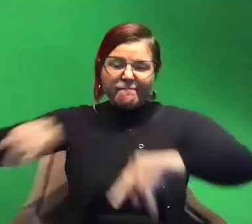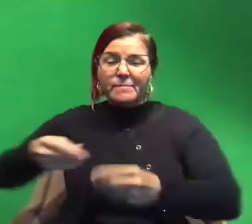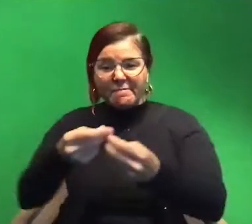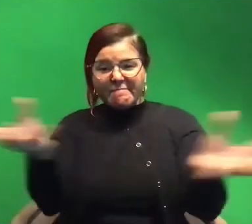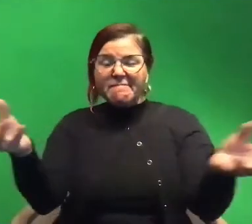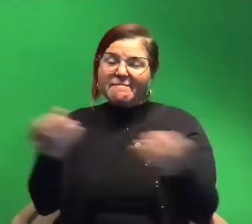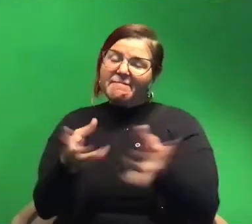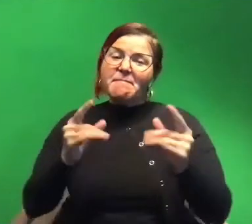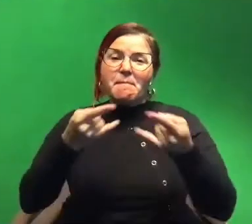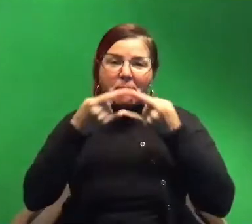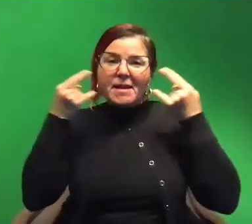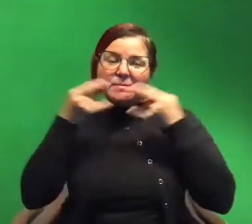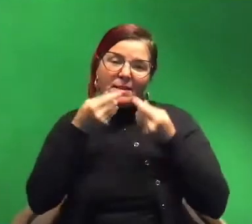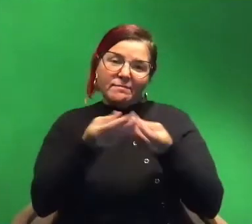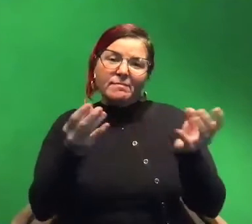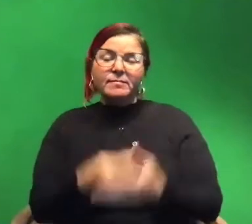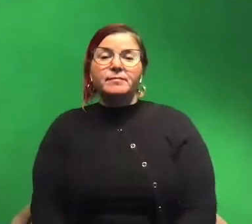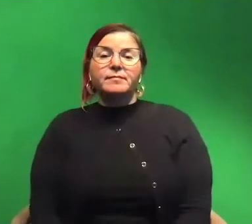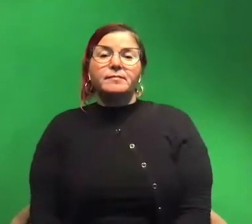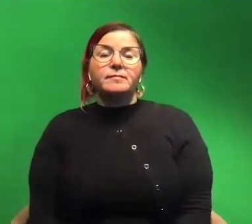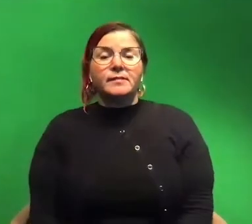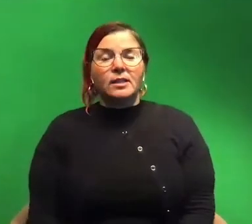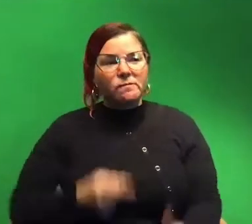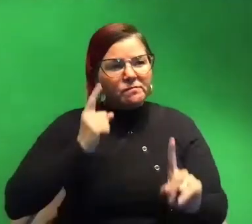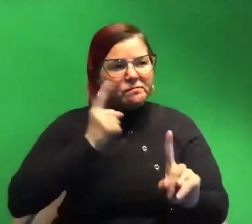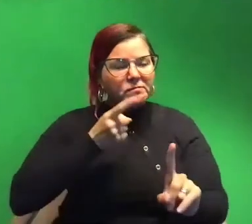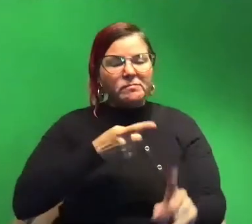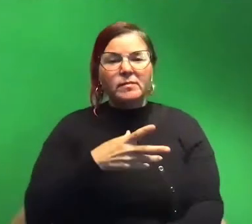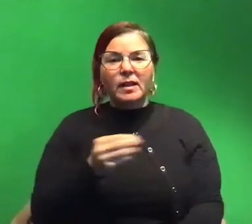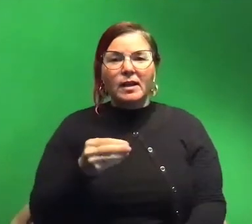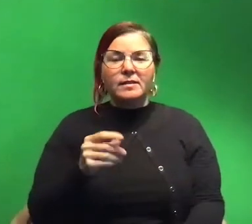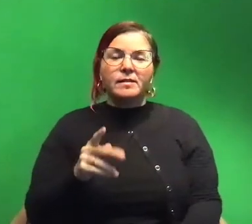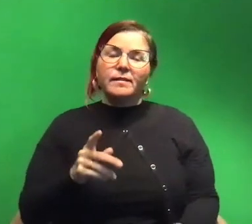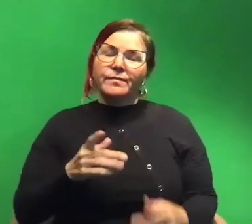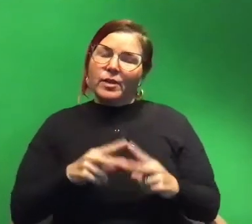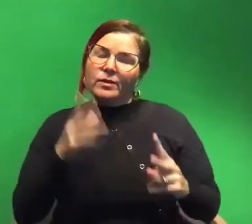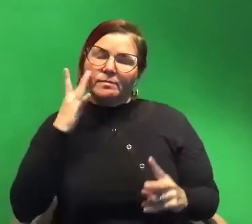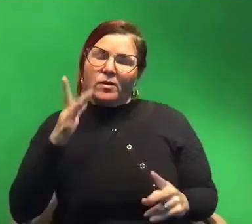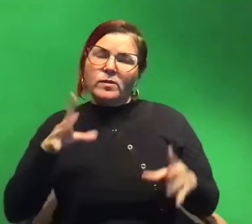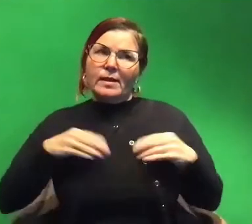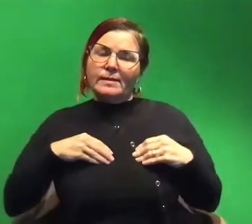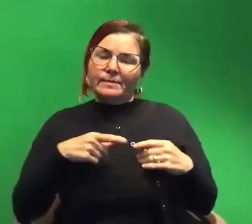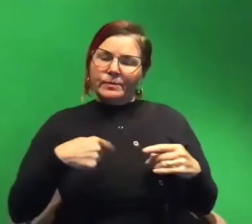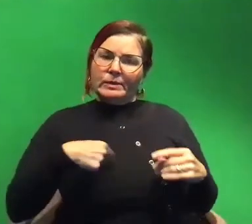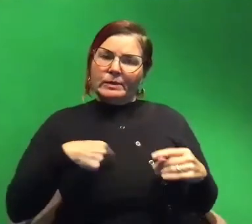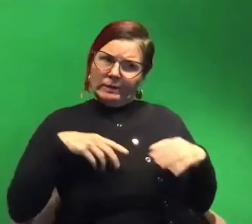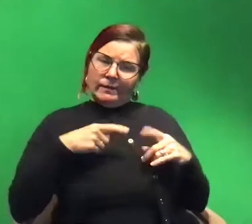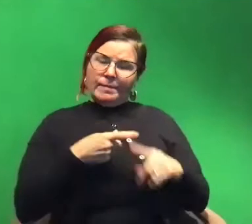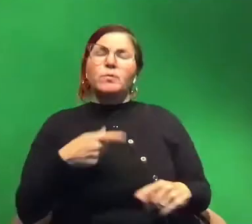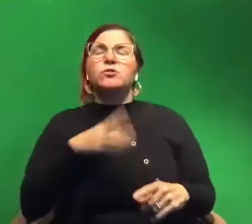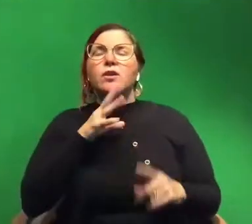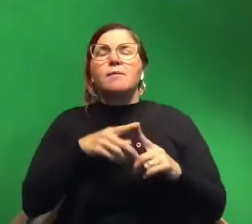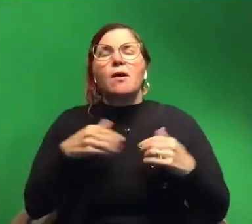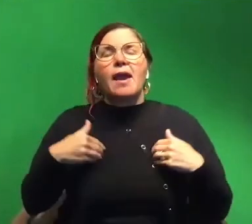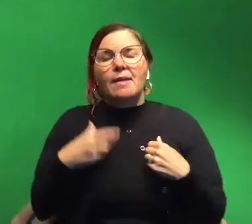Just mask on and they wouldn't even question it because they're very smart. That's true. We talked all about animal intelligence yesterday and